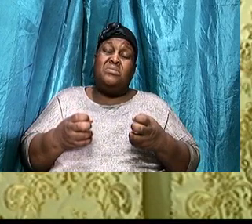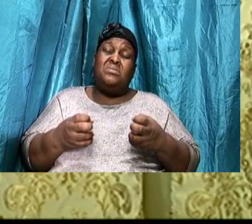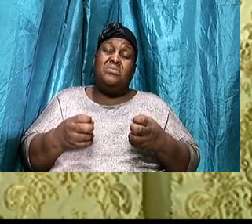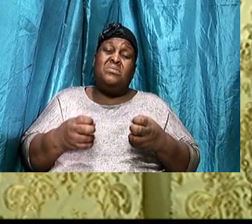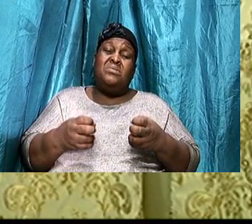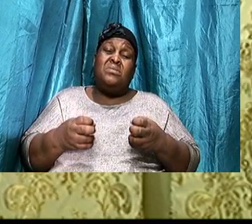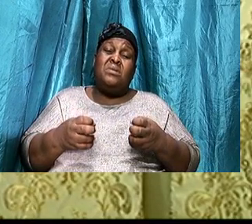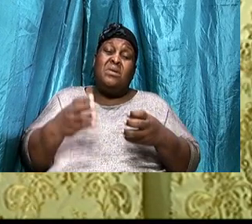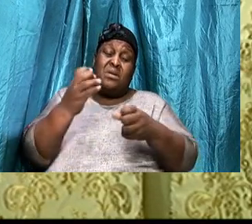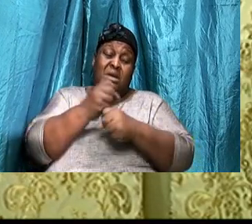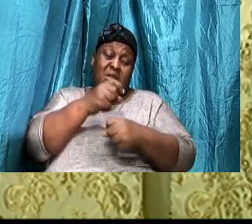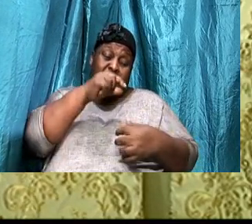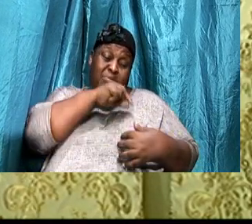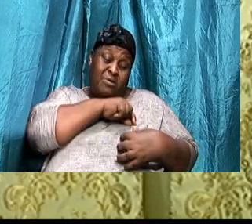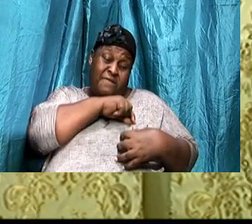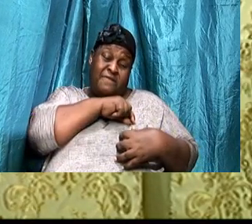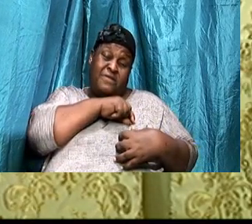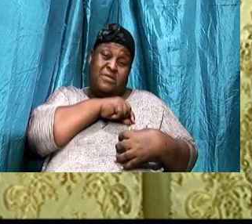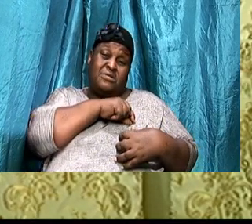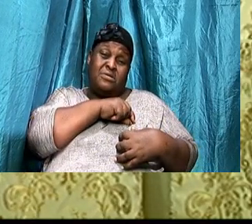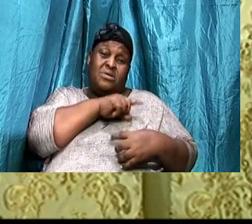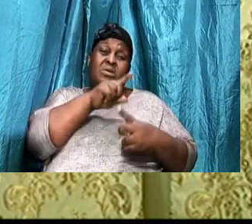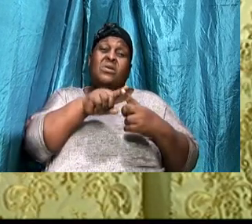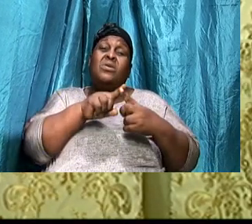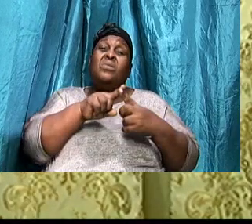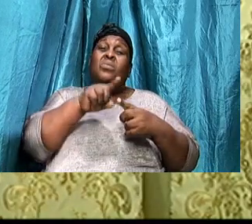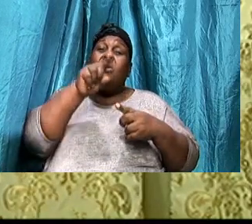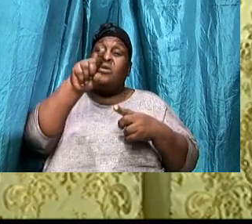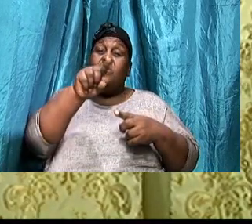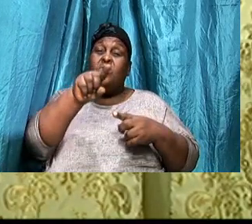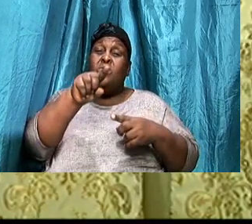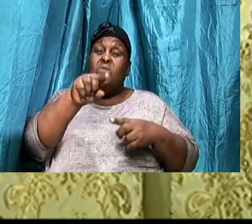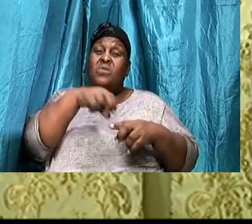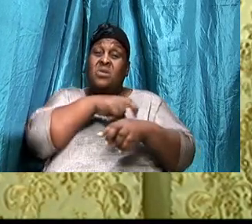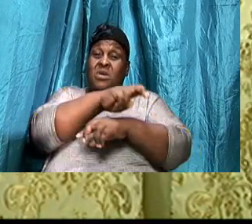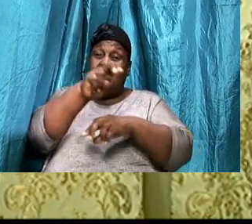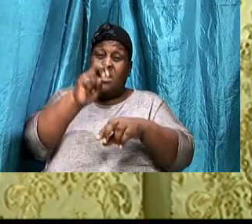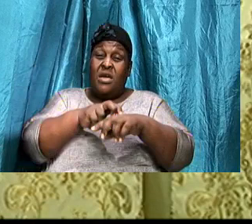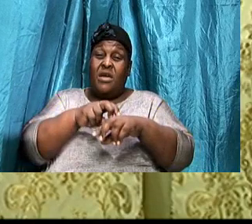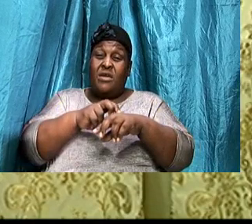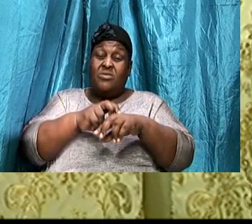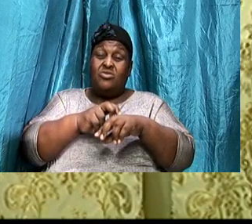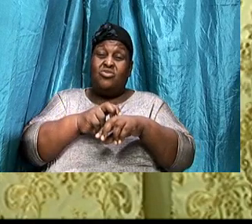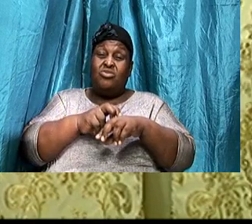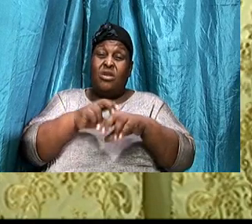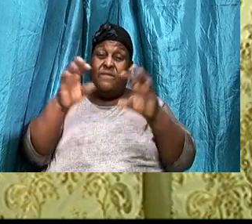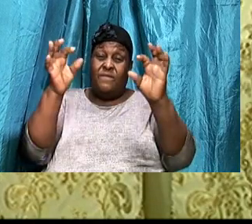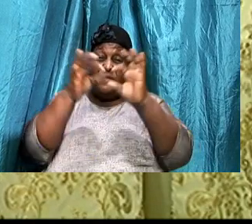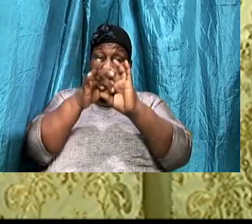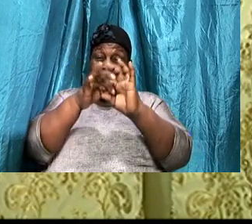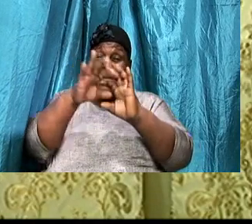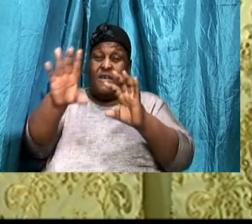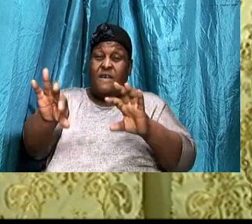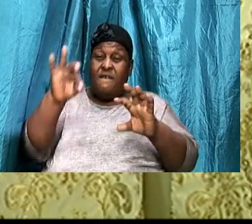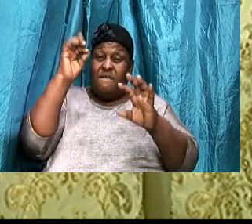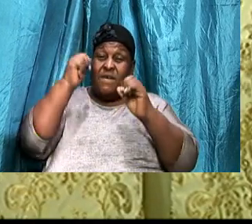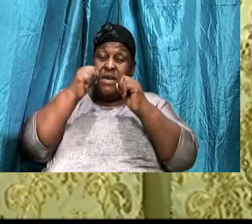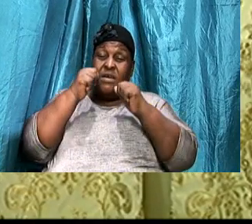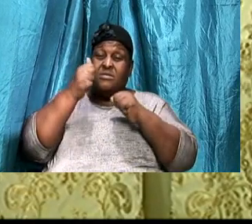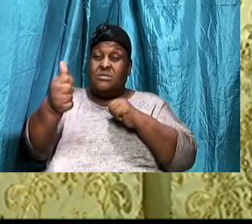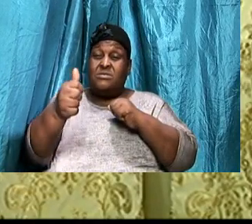That when you, Are physically fit, You will find yourself, Being able to get up, In the morning, And pray,